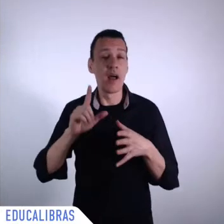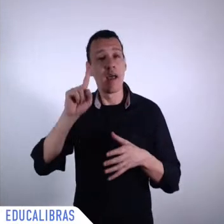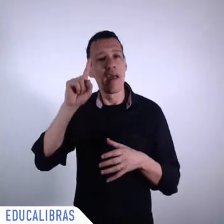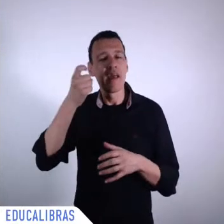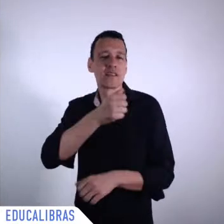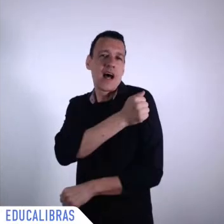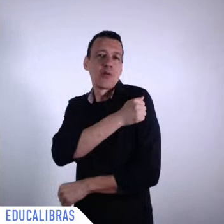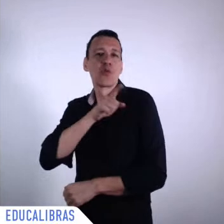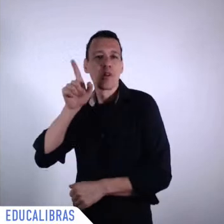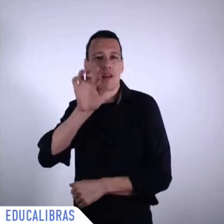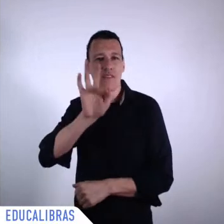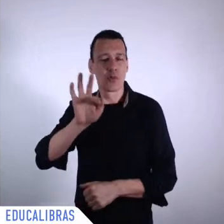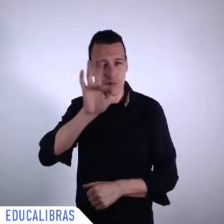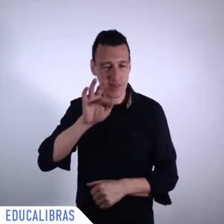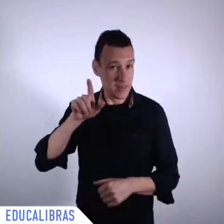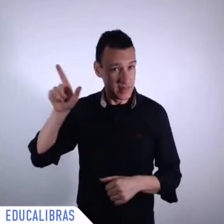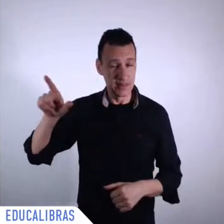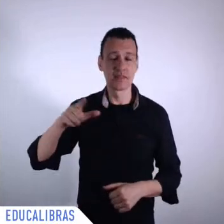Sciences Po alumni,